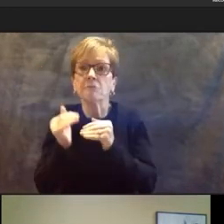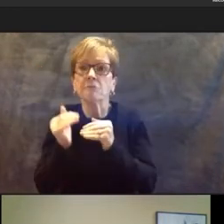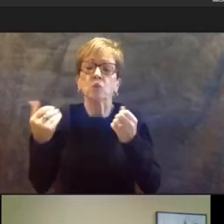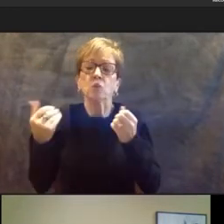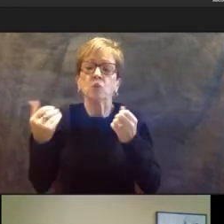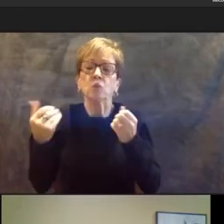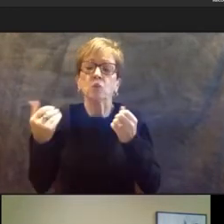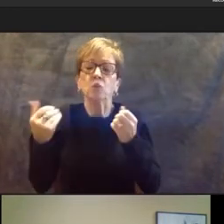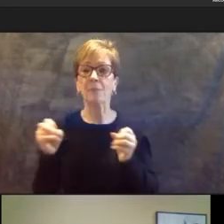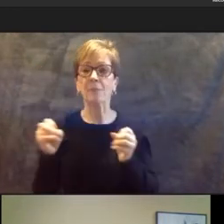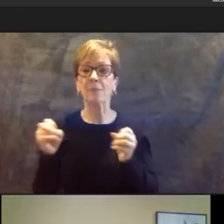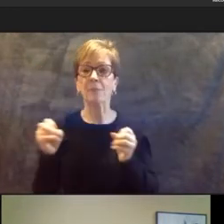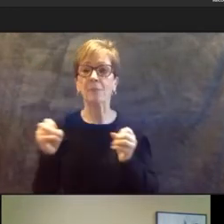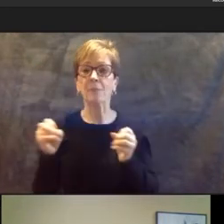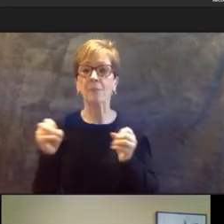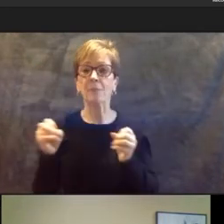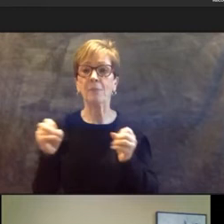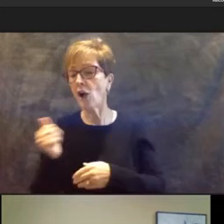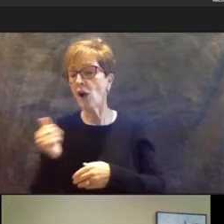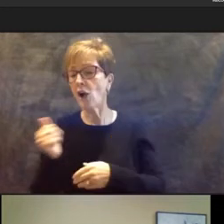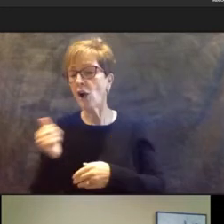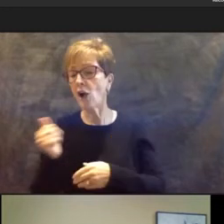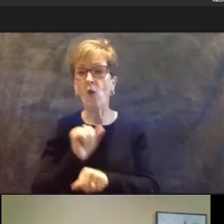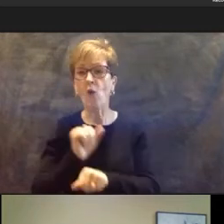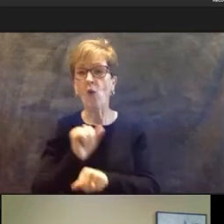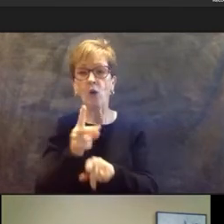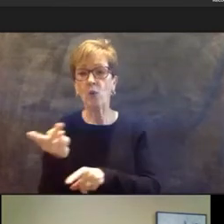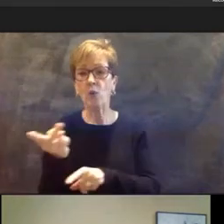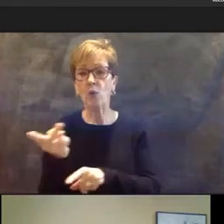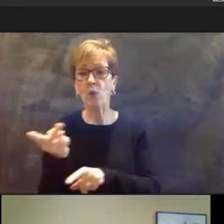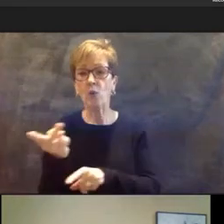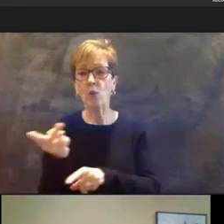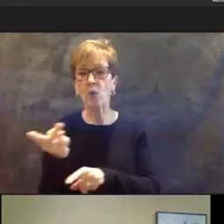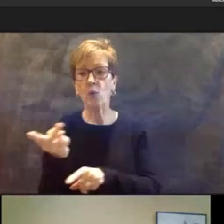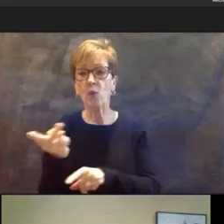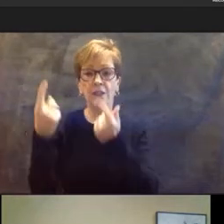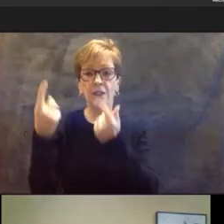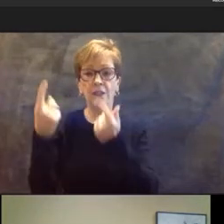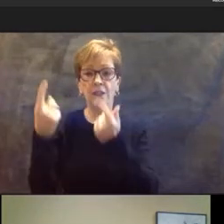all the work that you both have done to make that possible here in Kentucky.